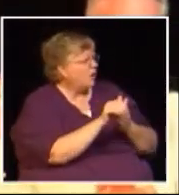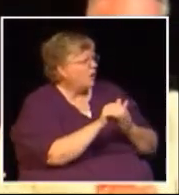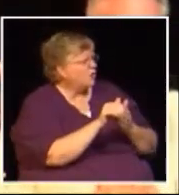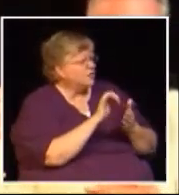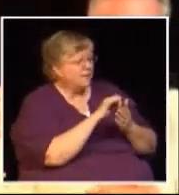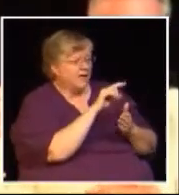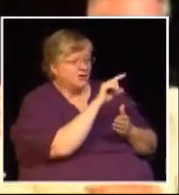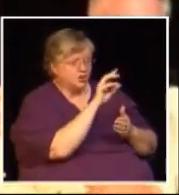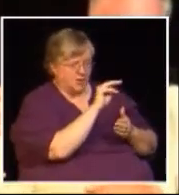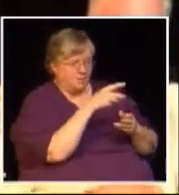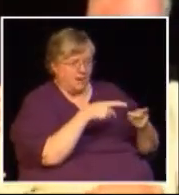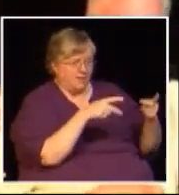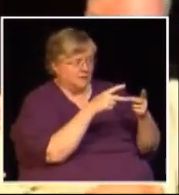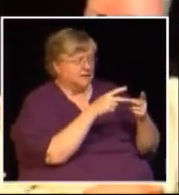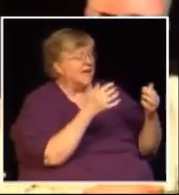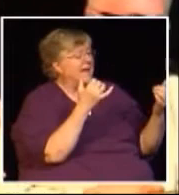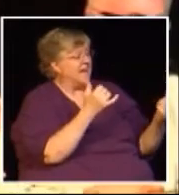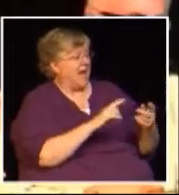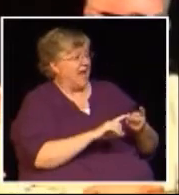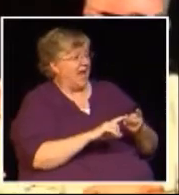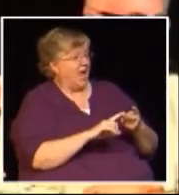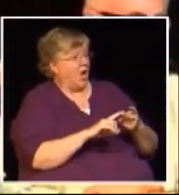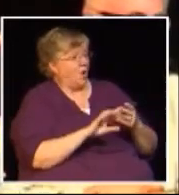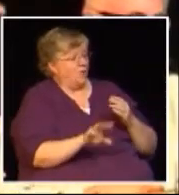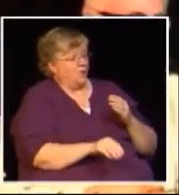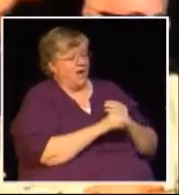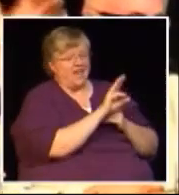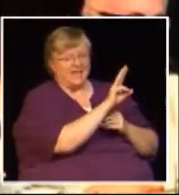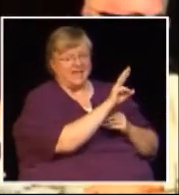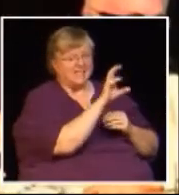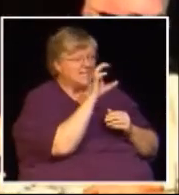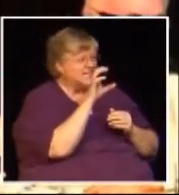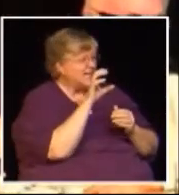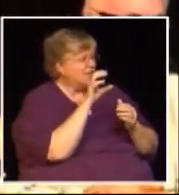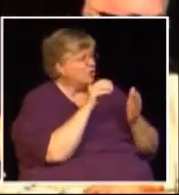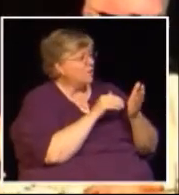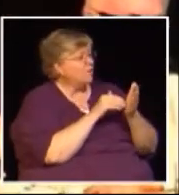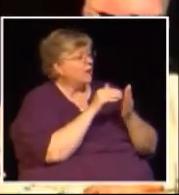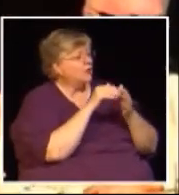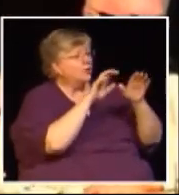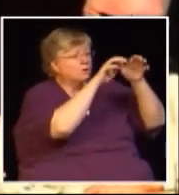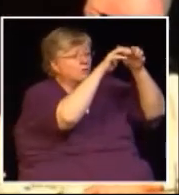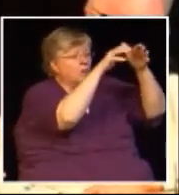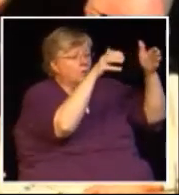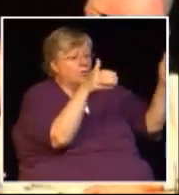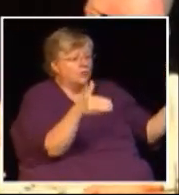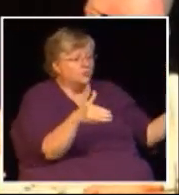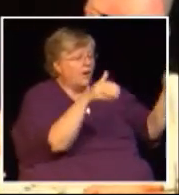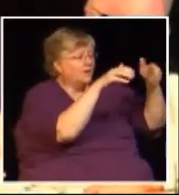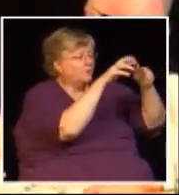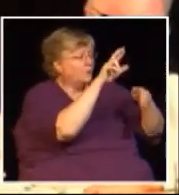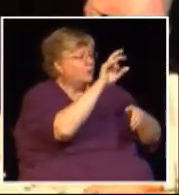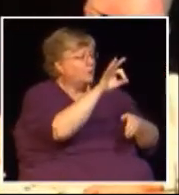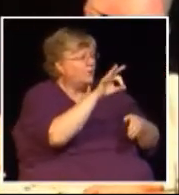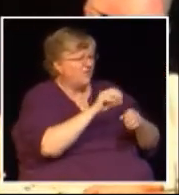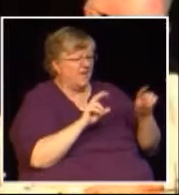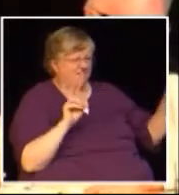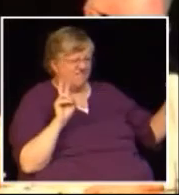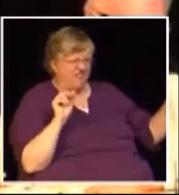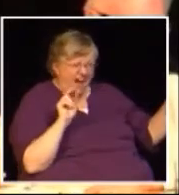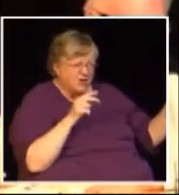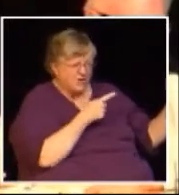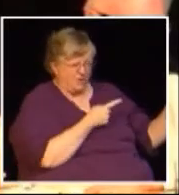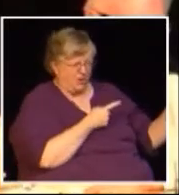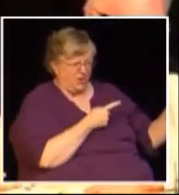$125 million now they're putting a $600 million retractable roof on this